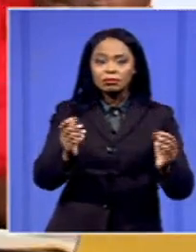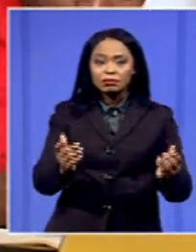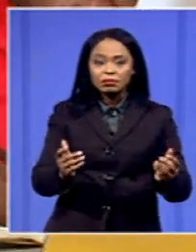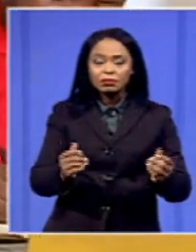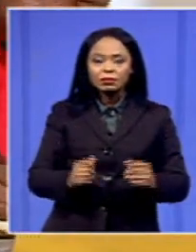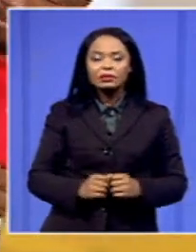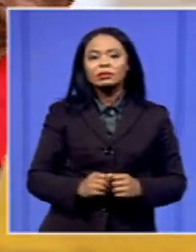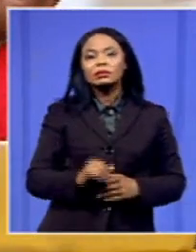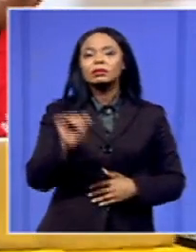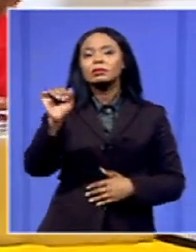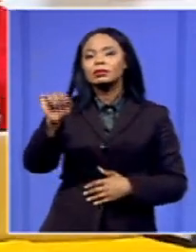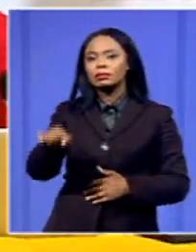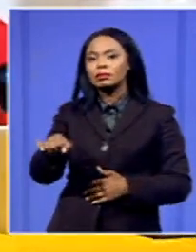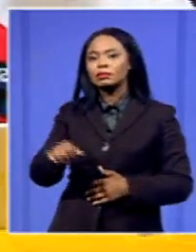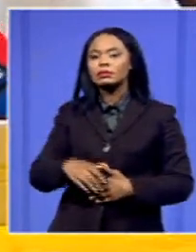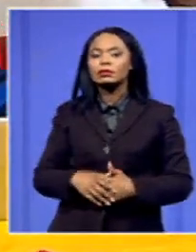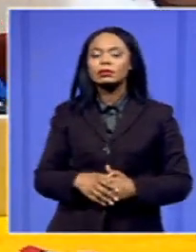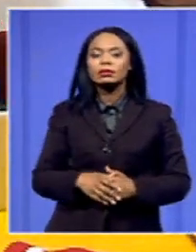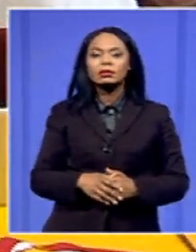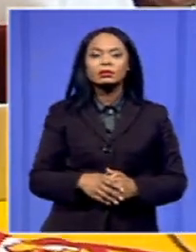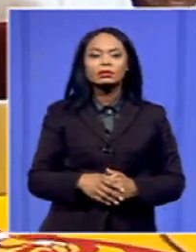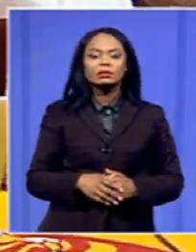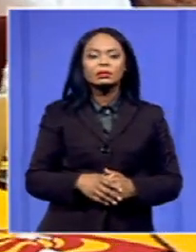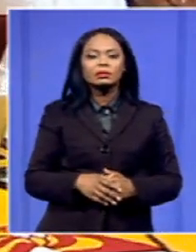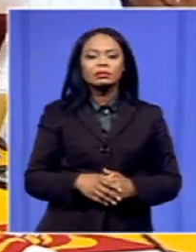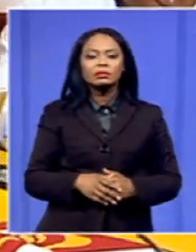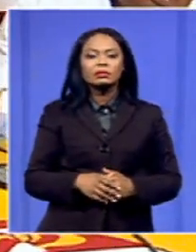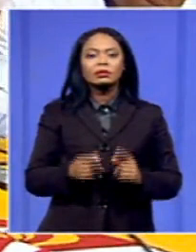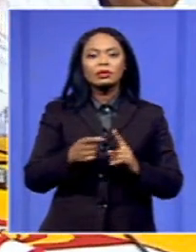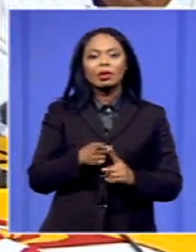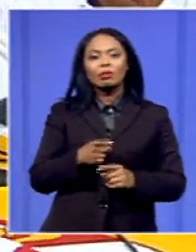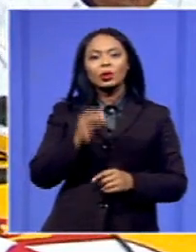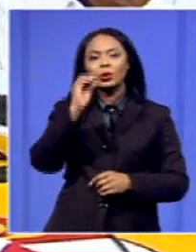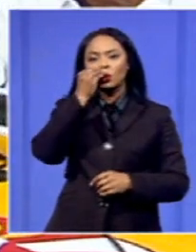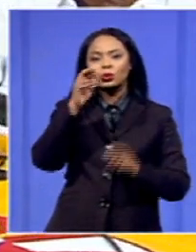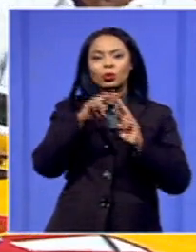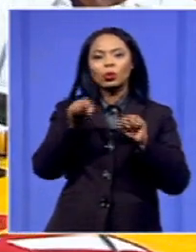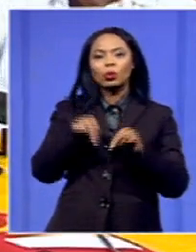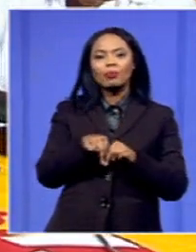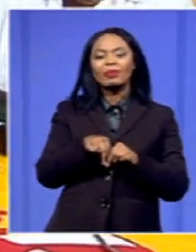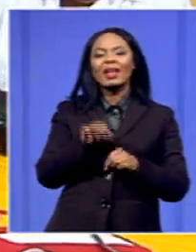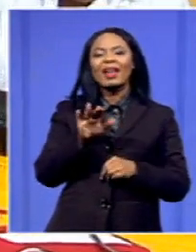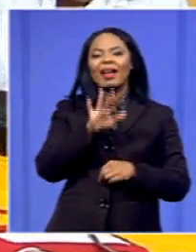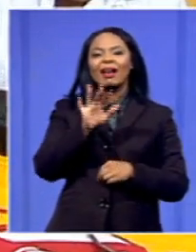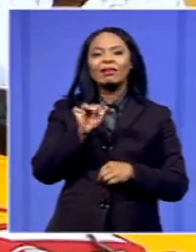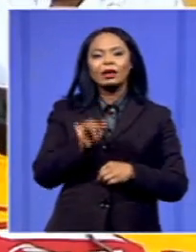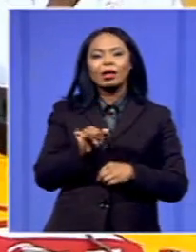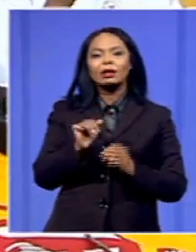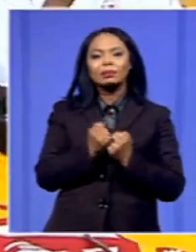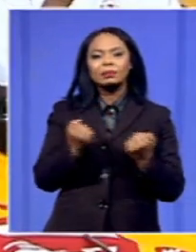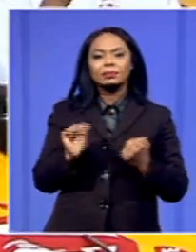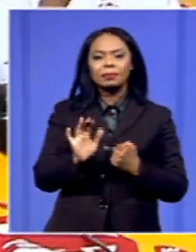Yes. Duval and Claudia from NewZoom Africa. So you're calling on all nurses,